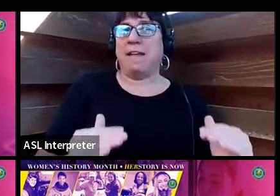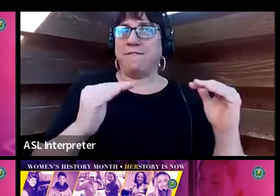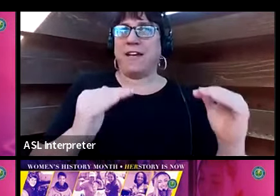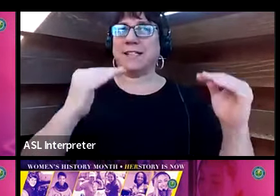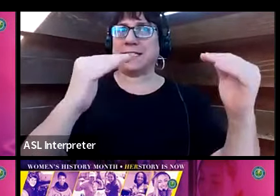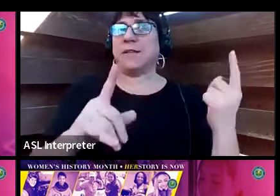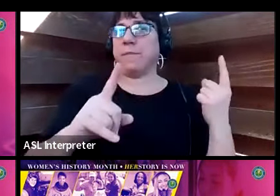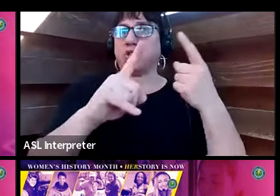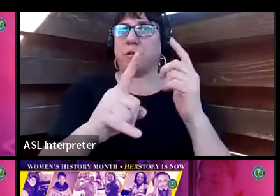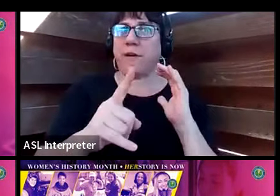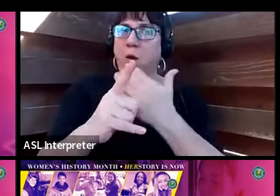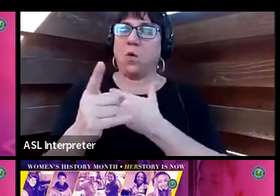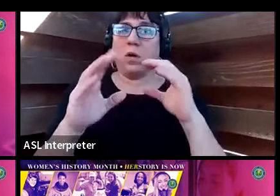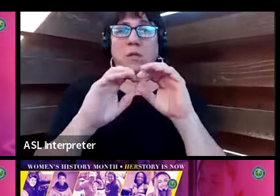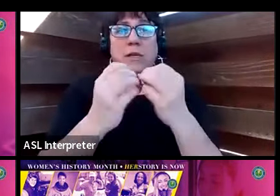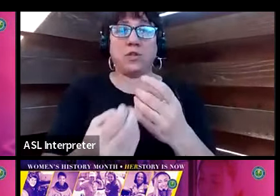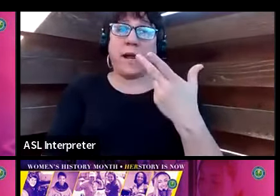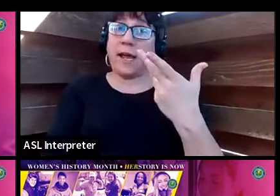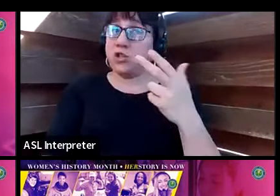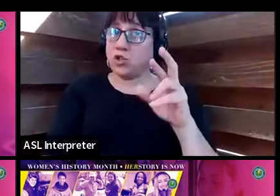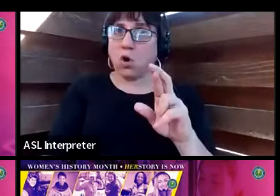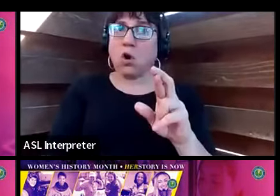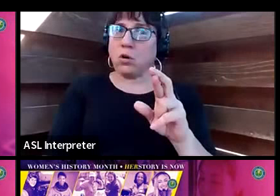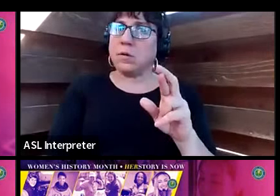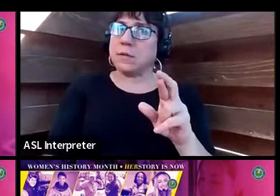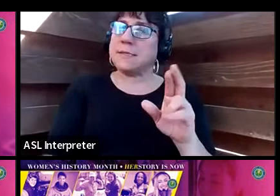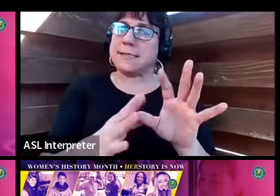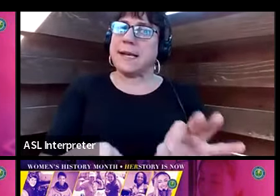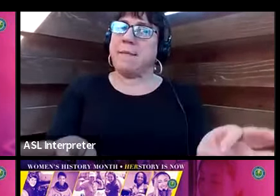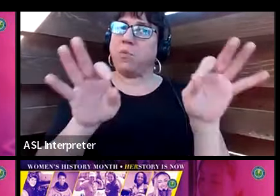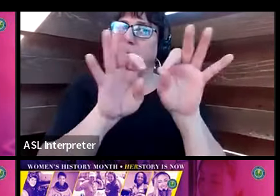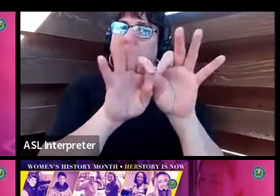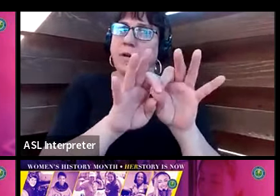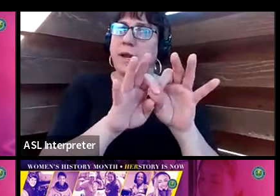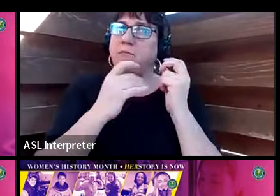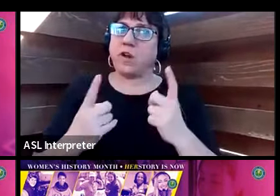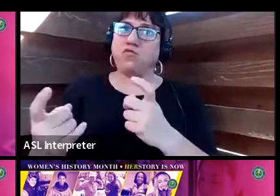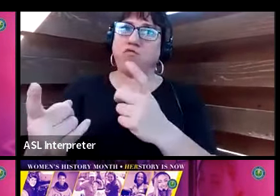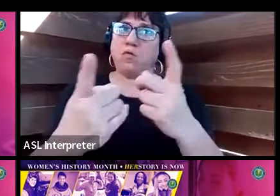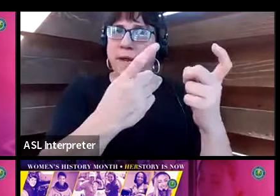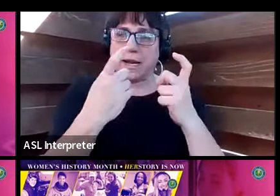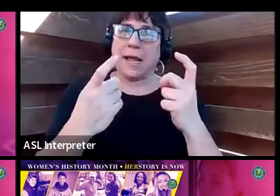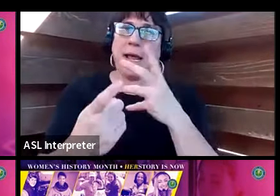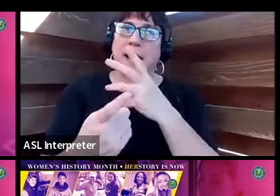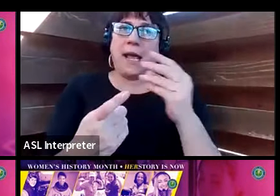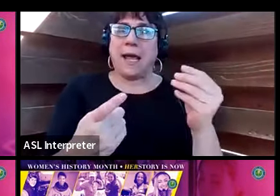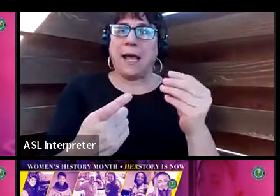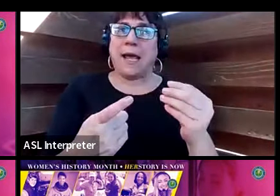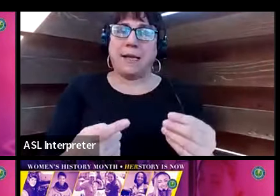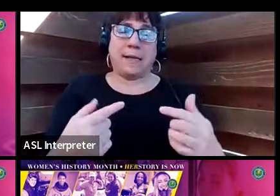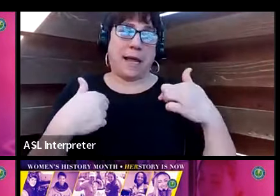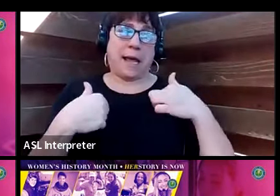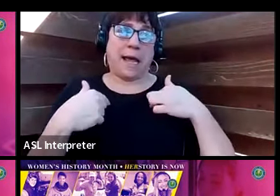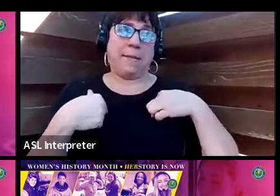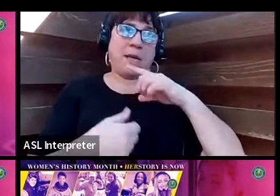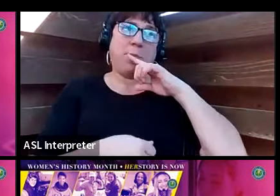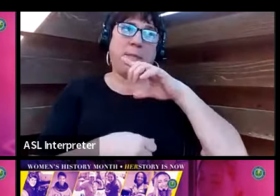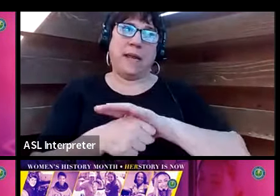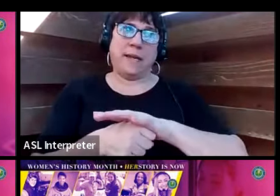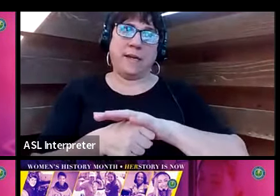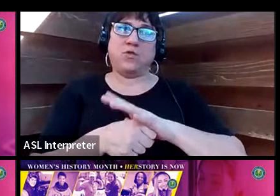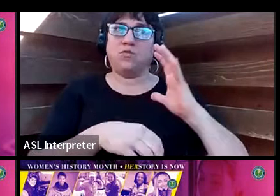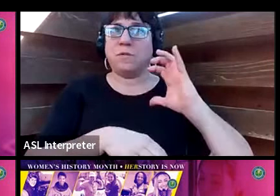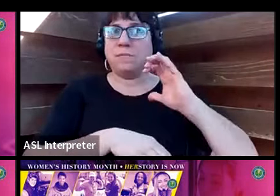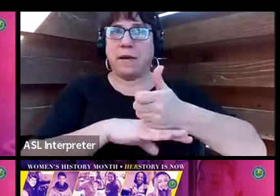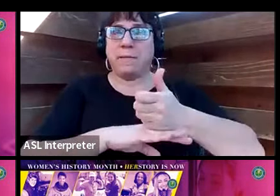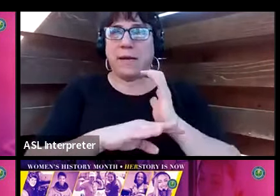And so while HR plays a key role in recruitment, and I am certainly committed to building